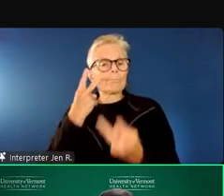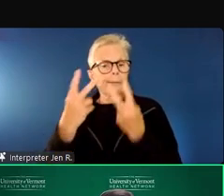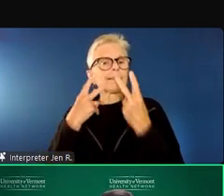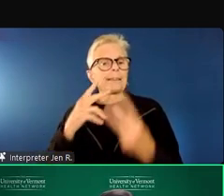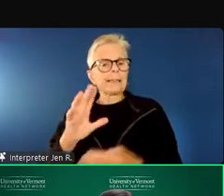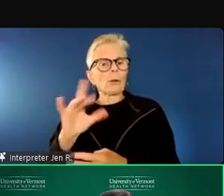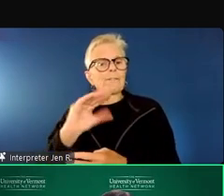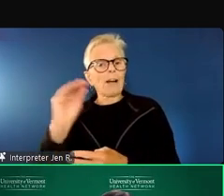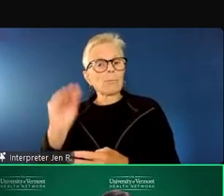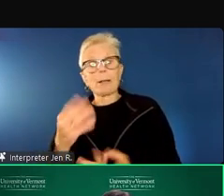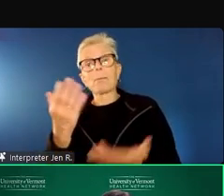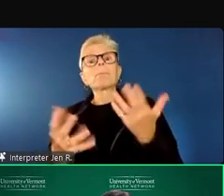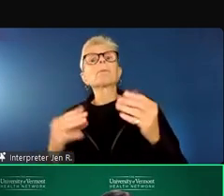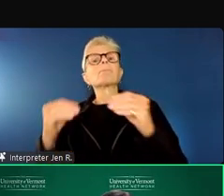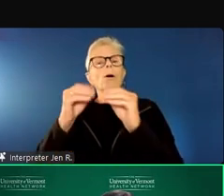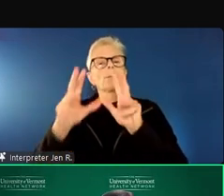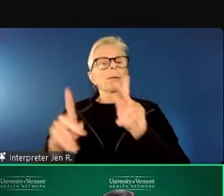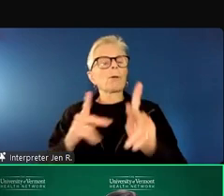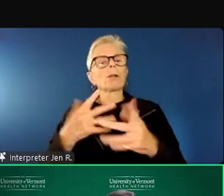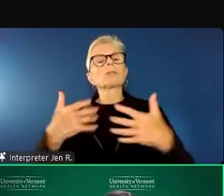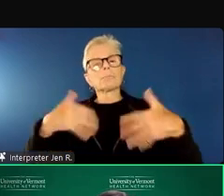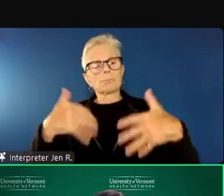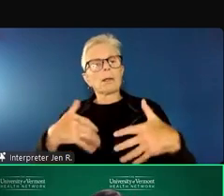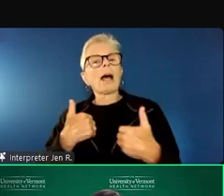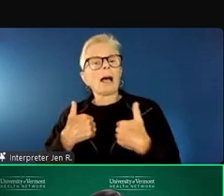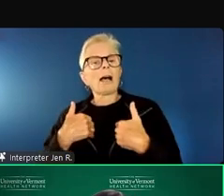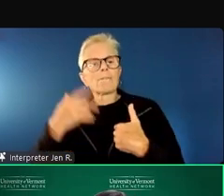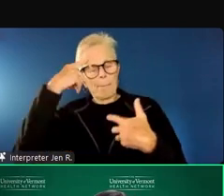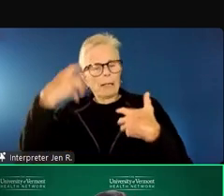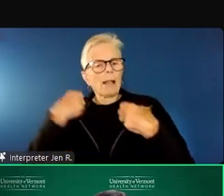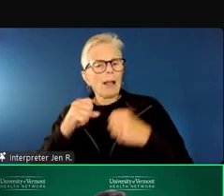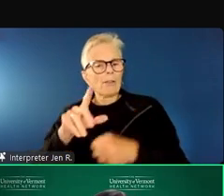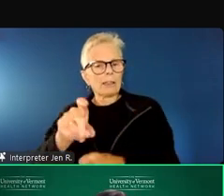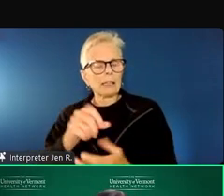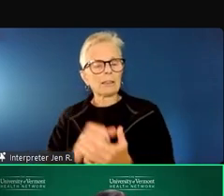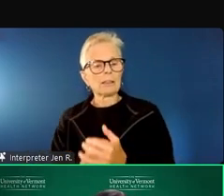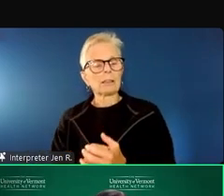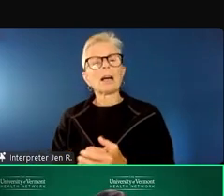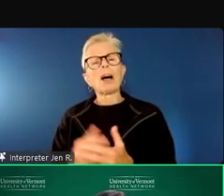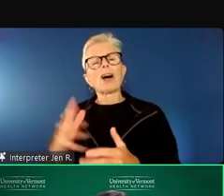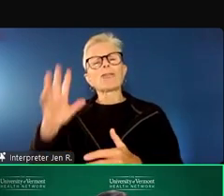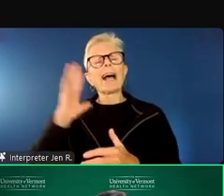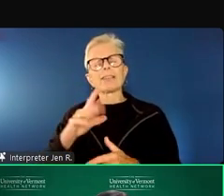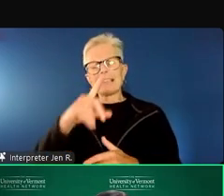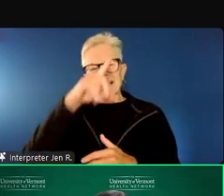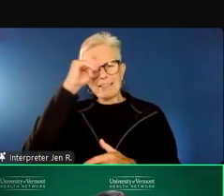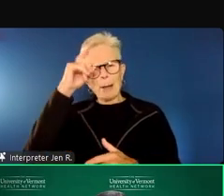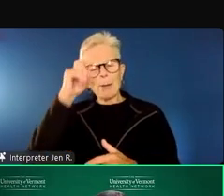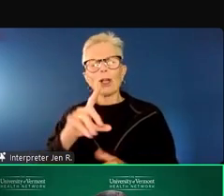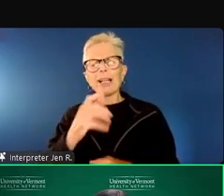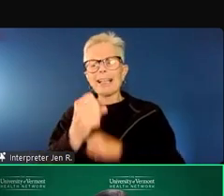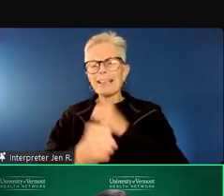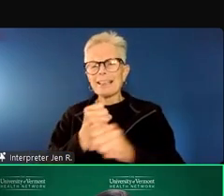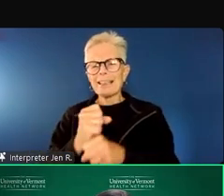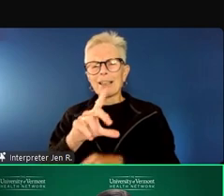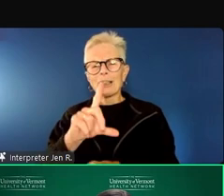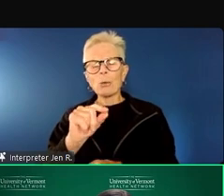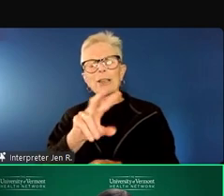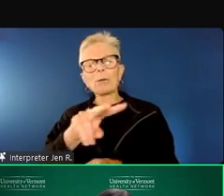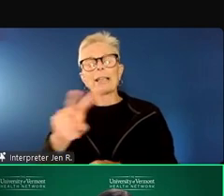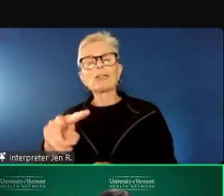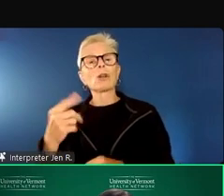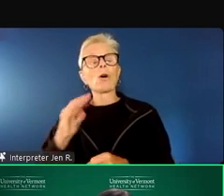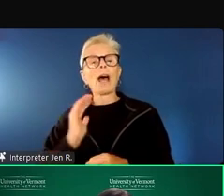if not more, in our population. Somewhere around the summer of 22, we saw the numbers in our emergency